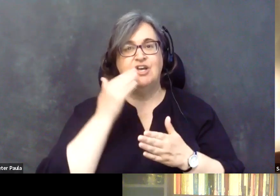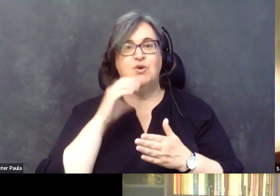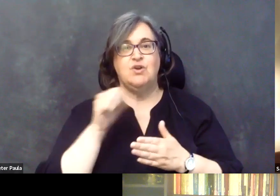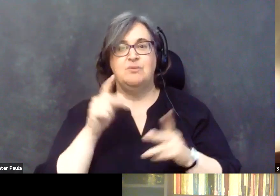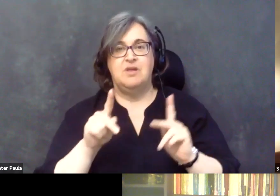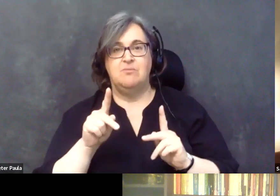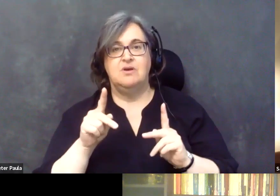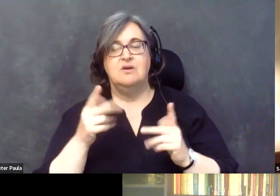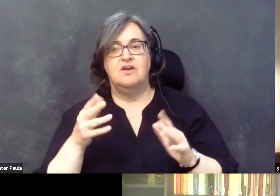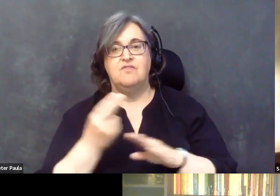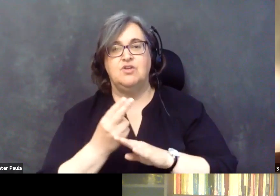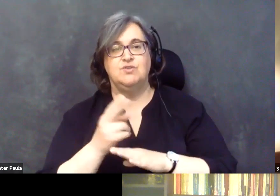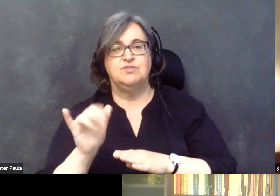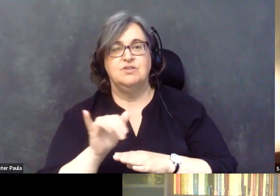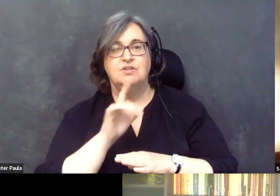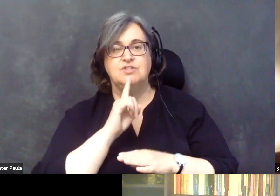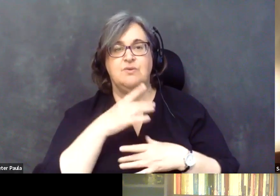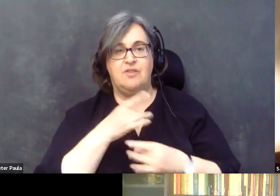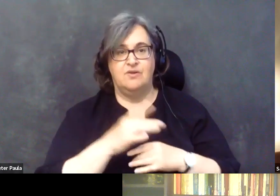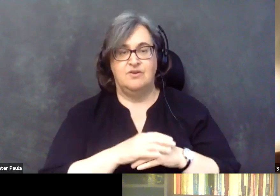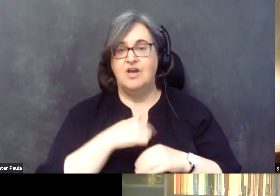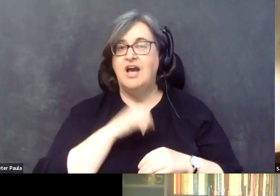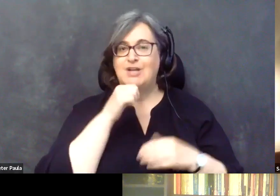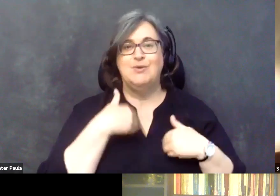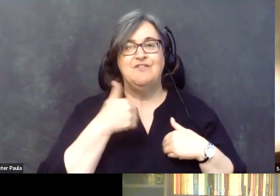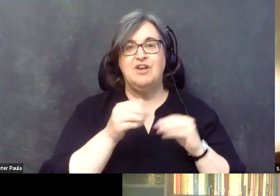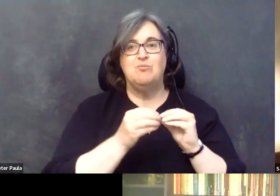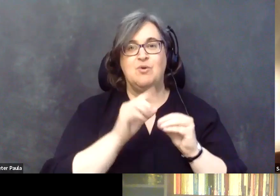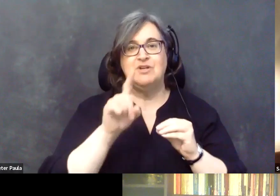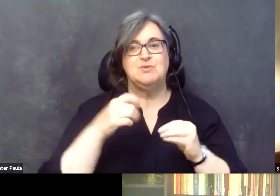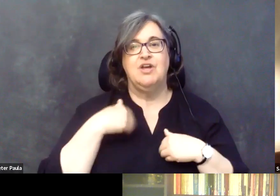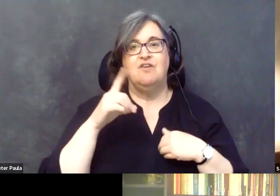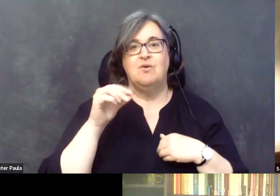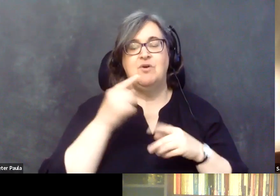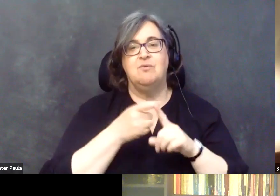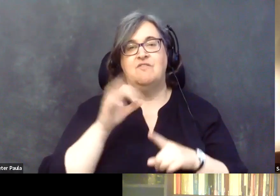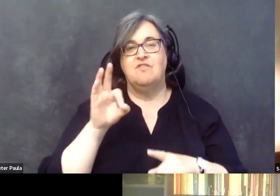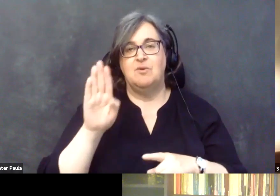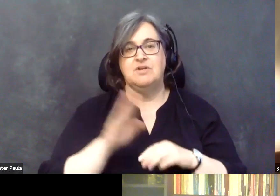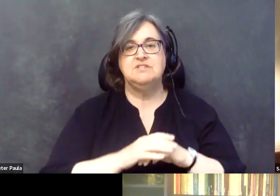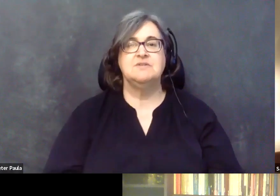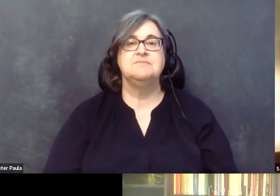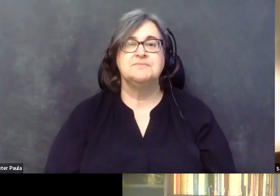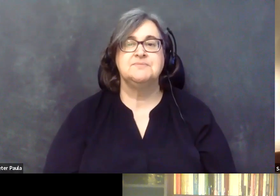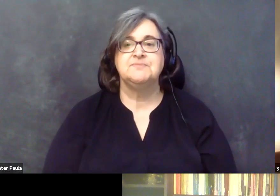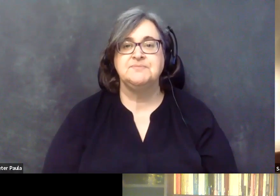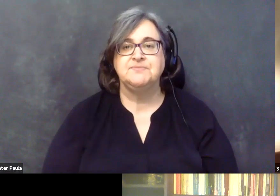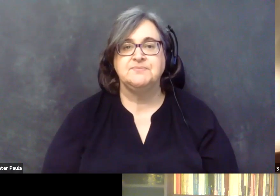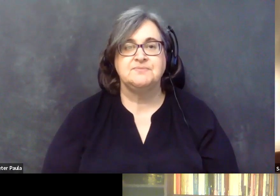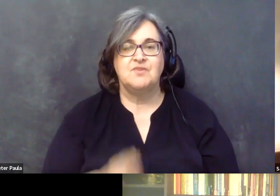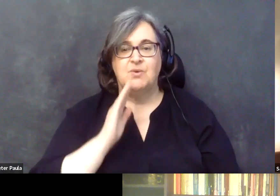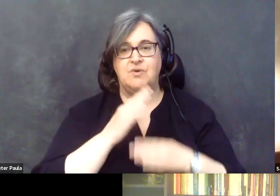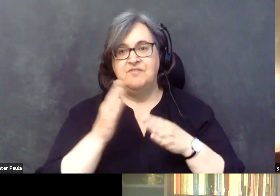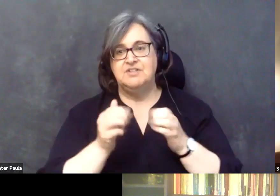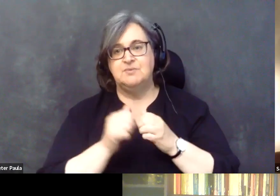that have as well. It's, it's, it's super interesting. So I don't have any more questions, but we do have one more from the Facebook feed. So we'll, we'll finish